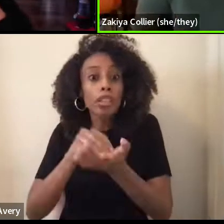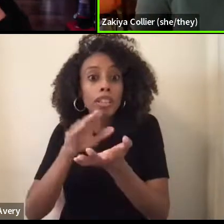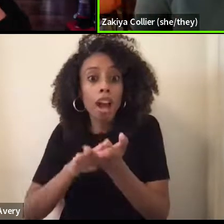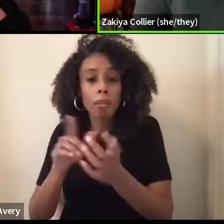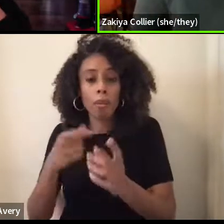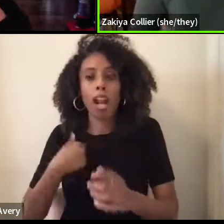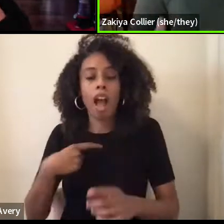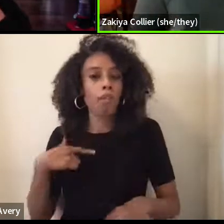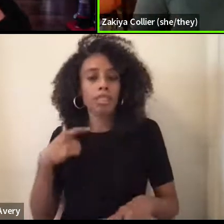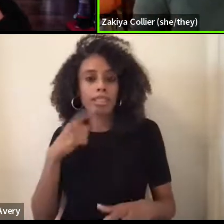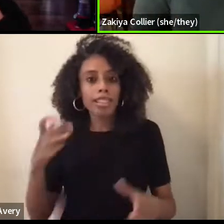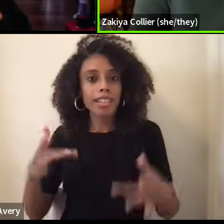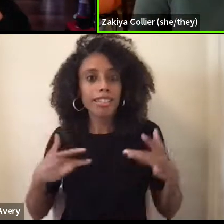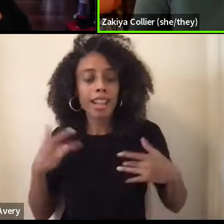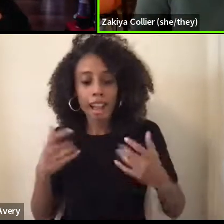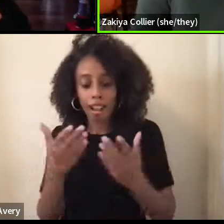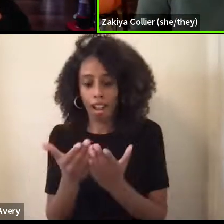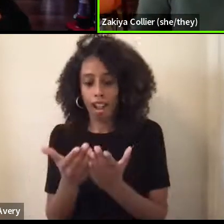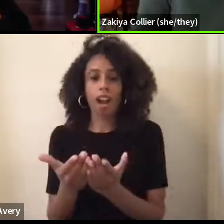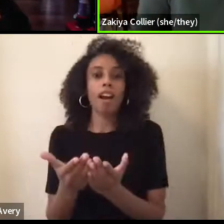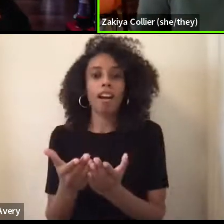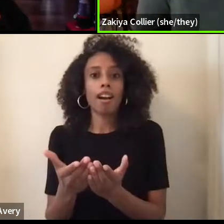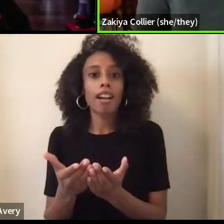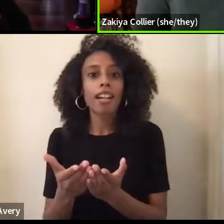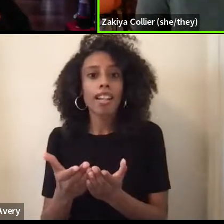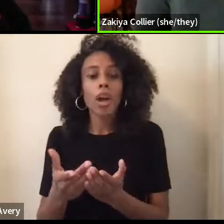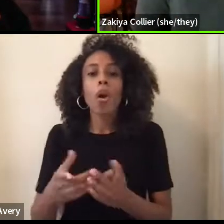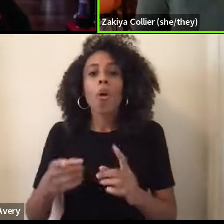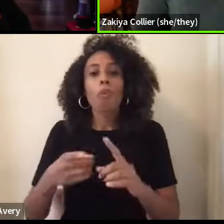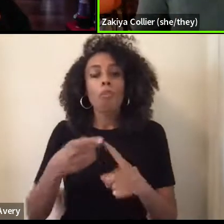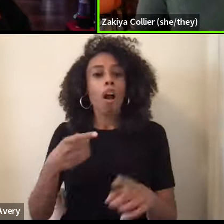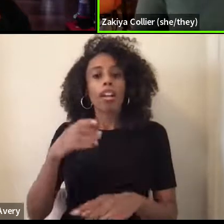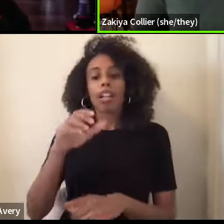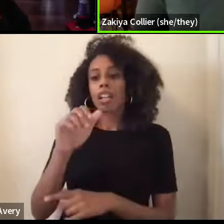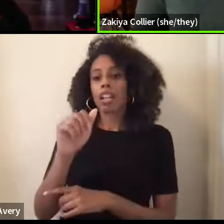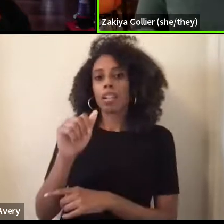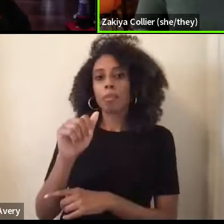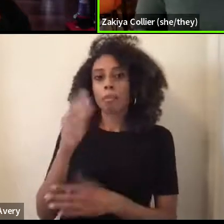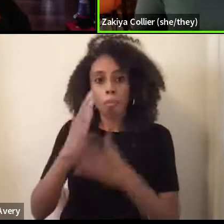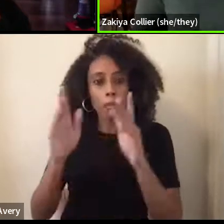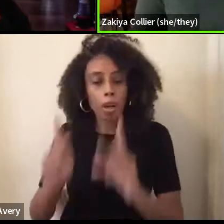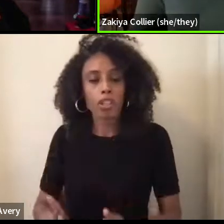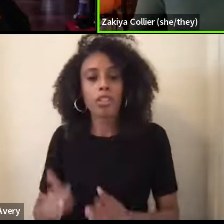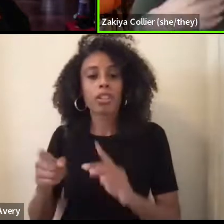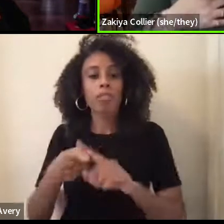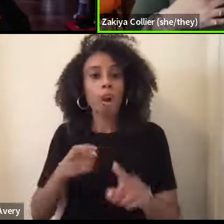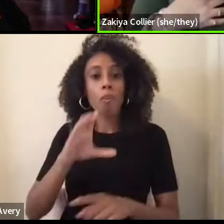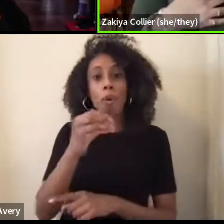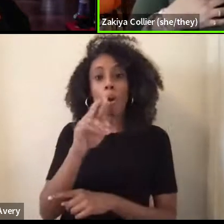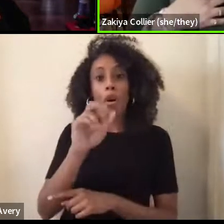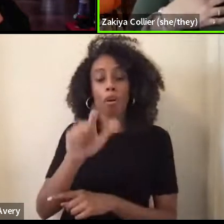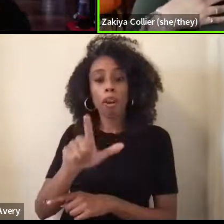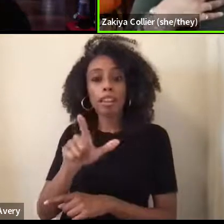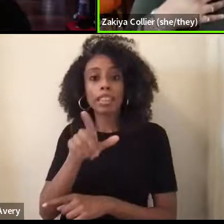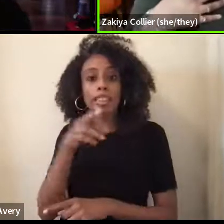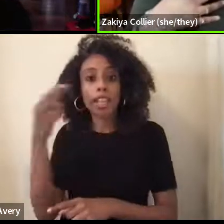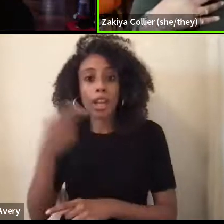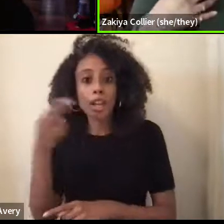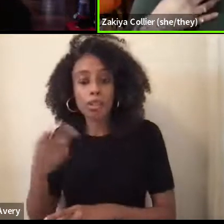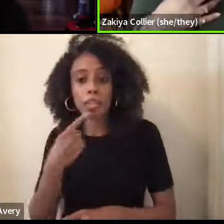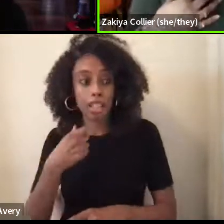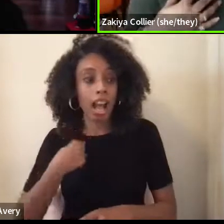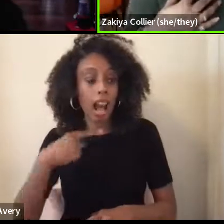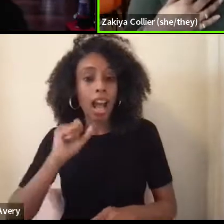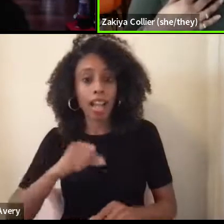um, interlocutors in the oral history was like, you can, you can keep this. And I was like, like,